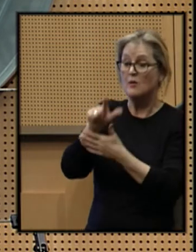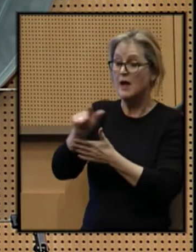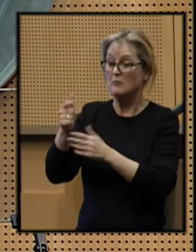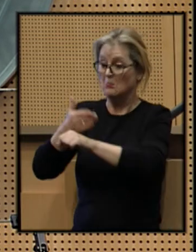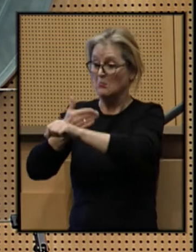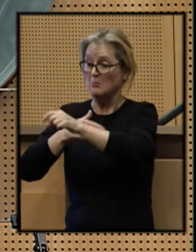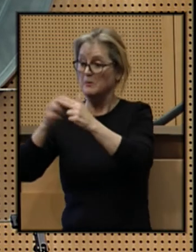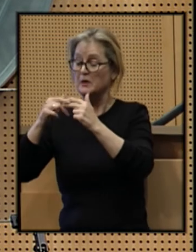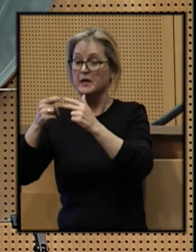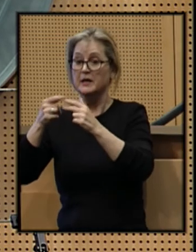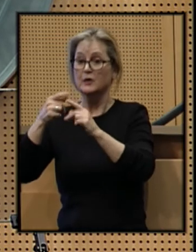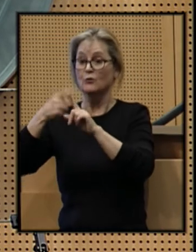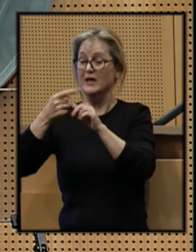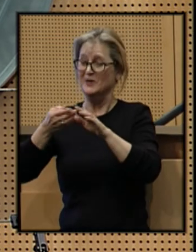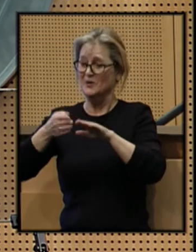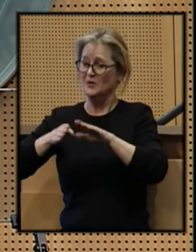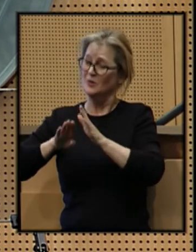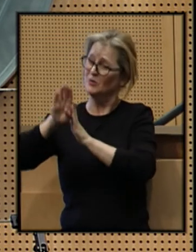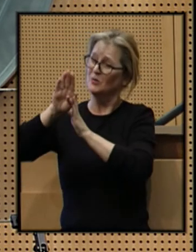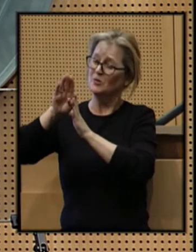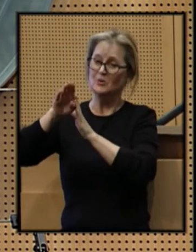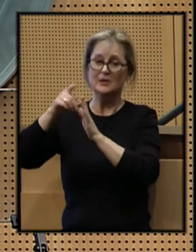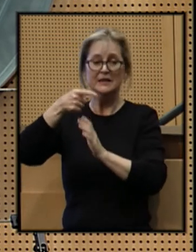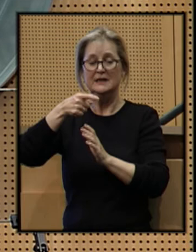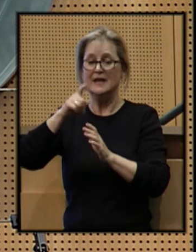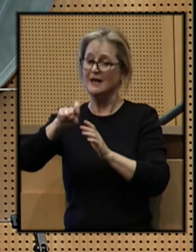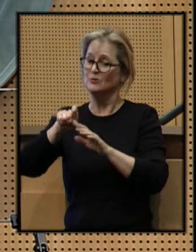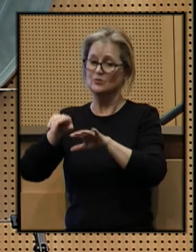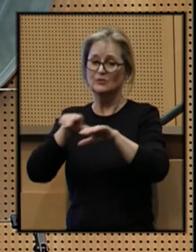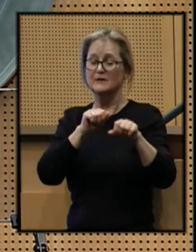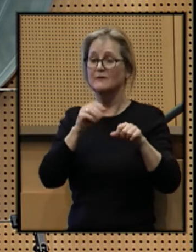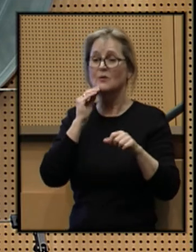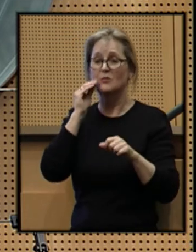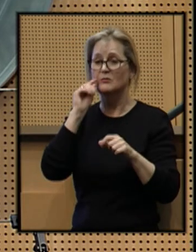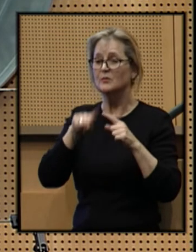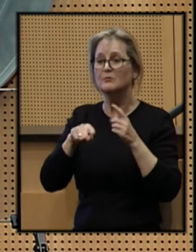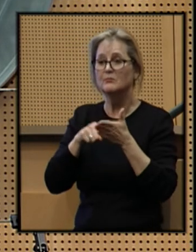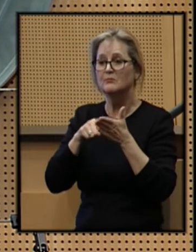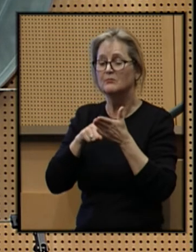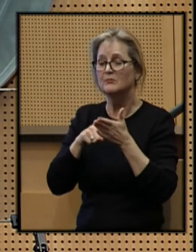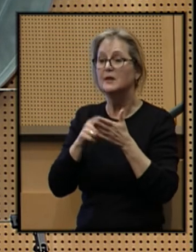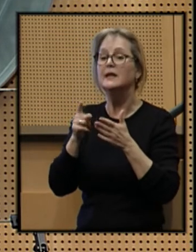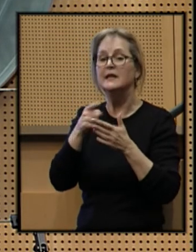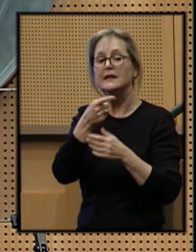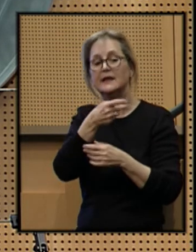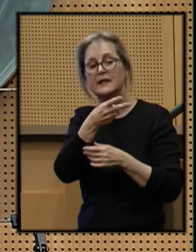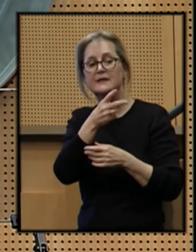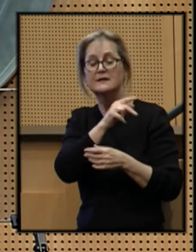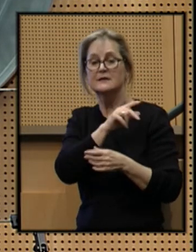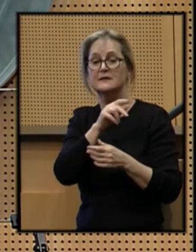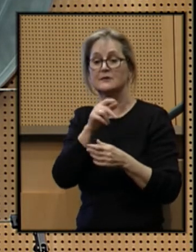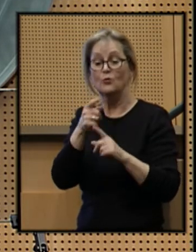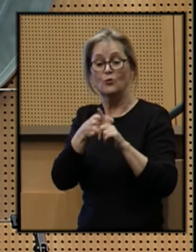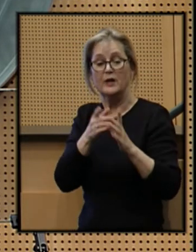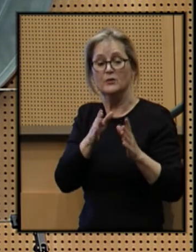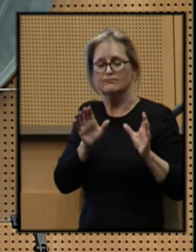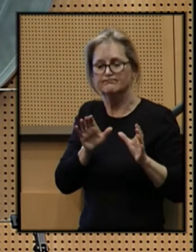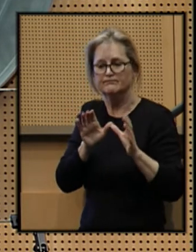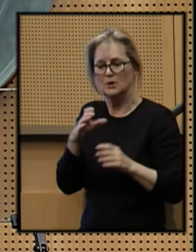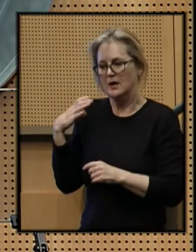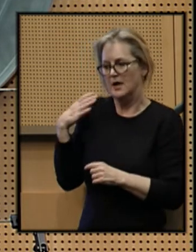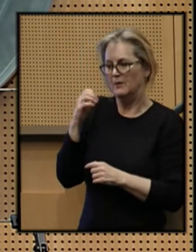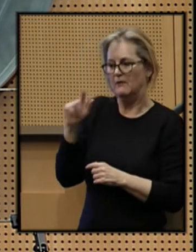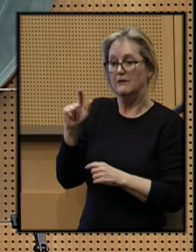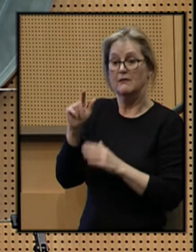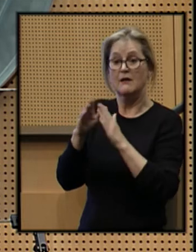and raise the rents, pricing him out of his new home. He and his fellow tenants urged Capitol